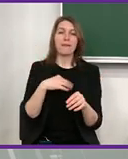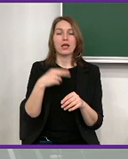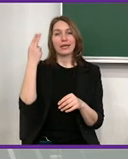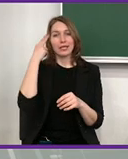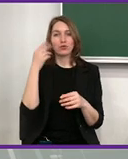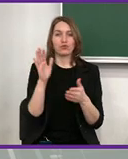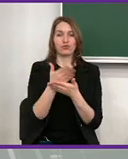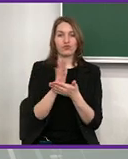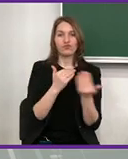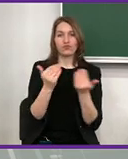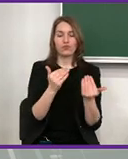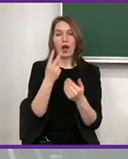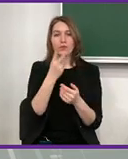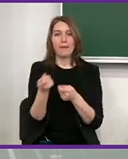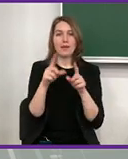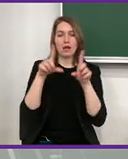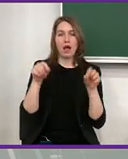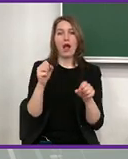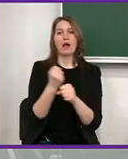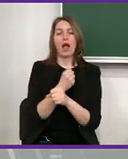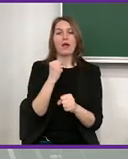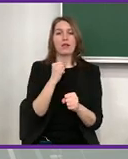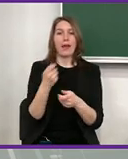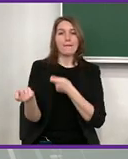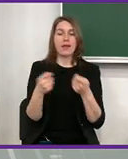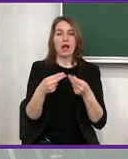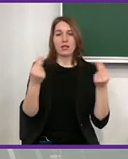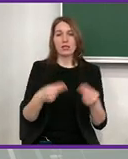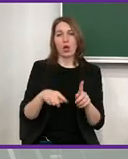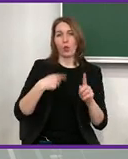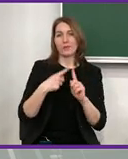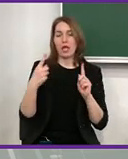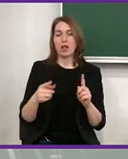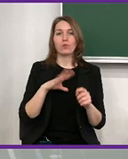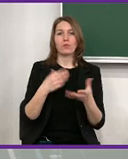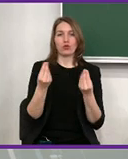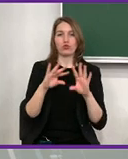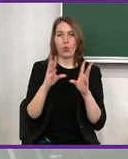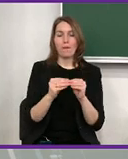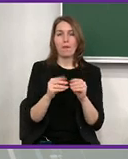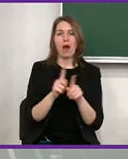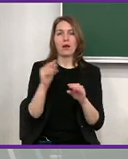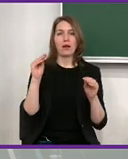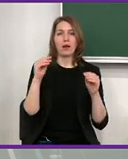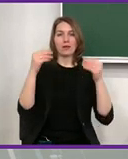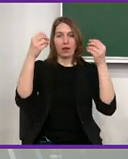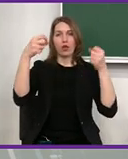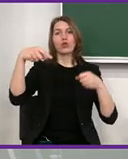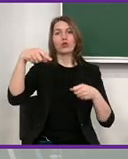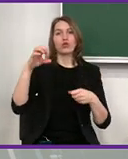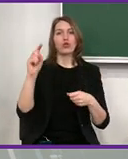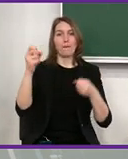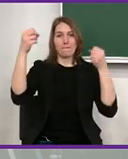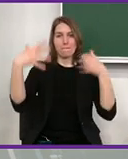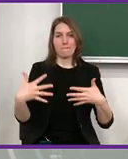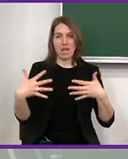something else. So we do want to pierce them across see all this